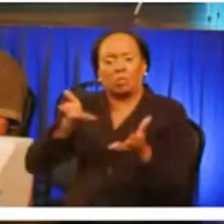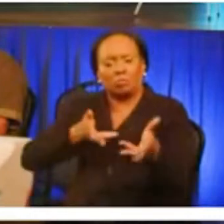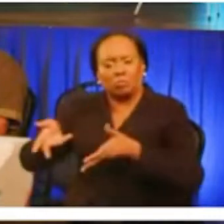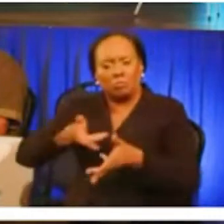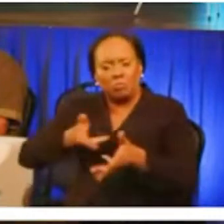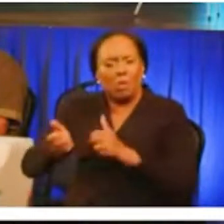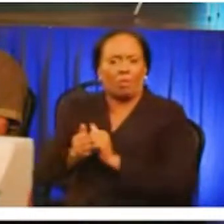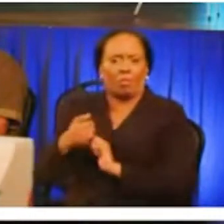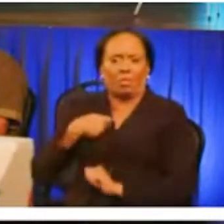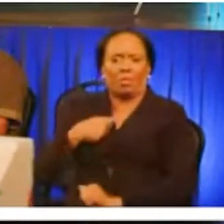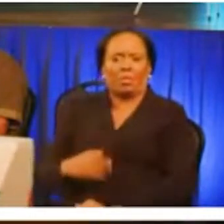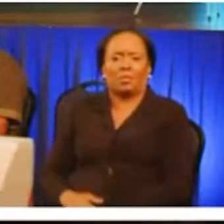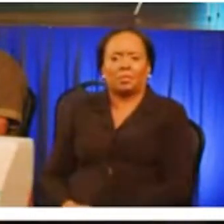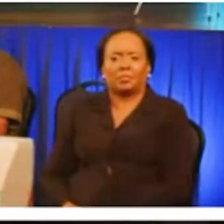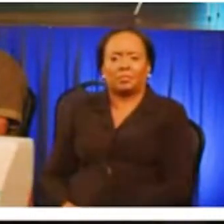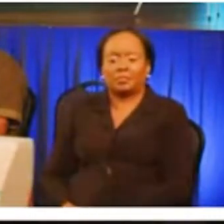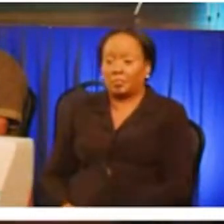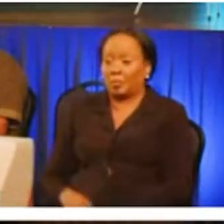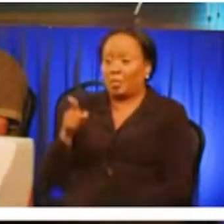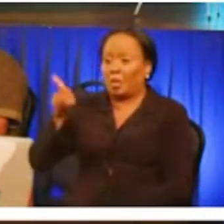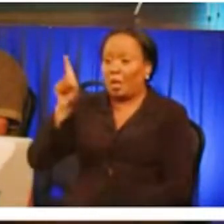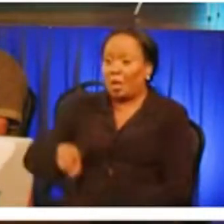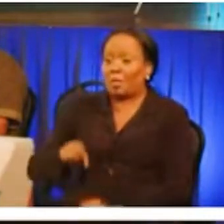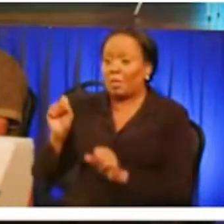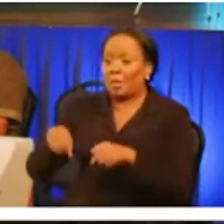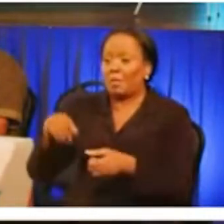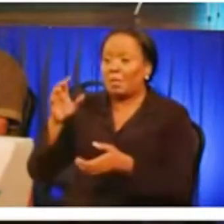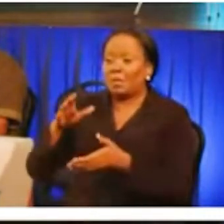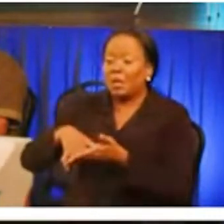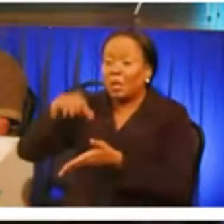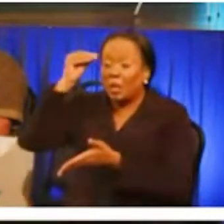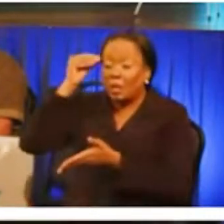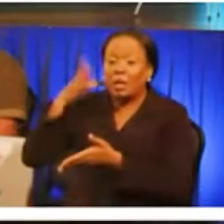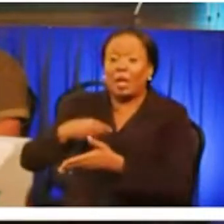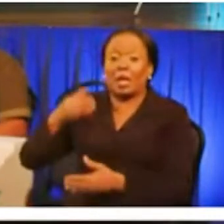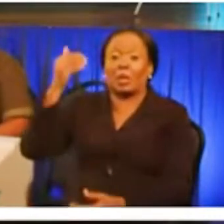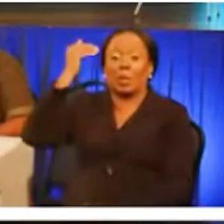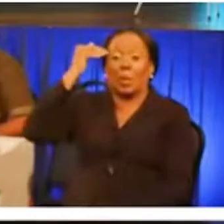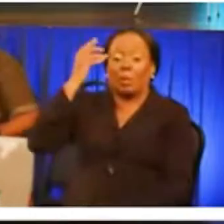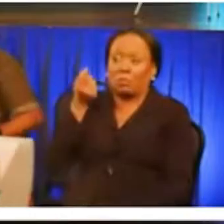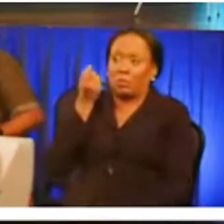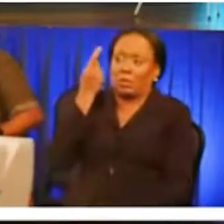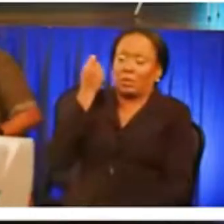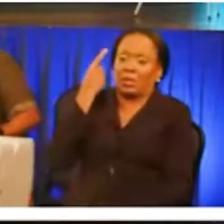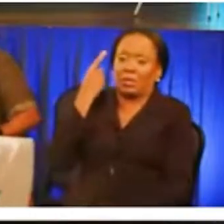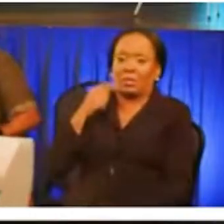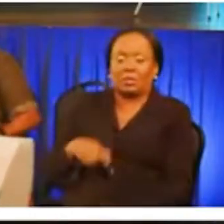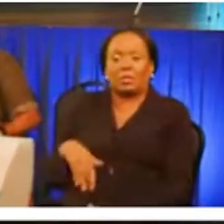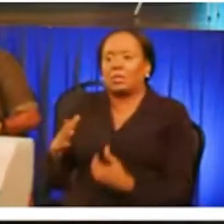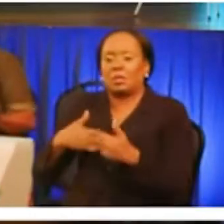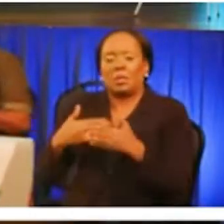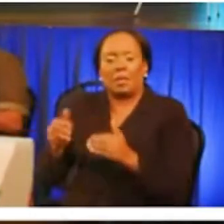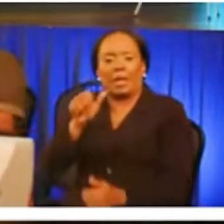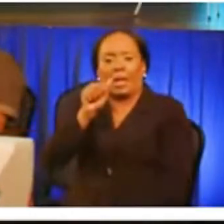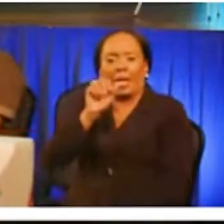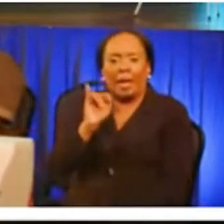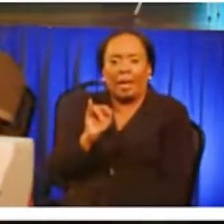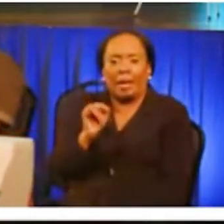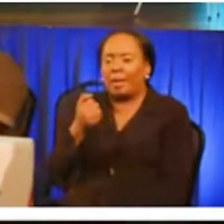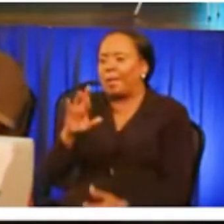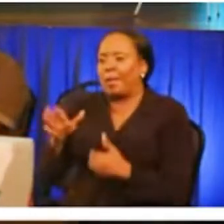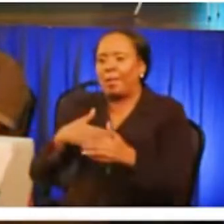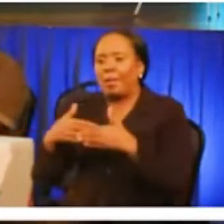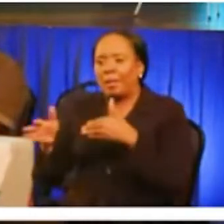You have to be able to assimilate, and properly do you test, and you'll get where you're getting from, or whatever, if you want to make